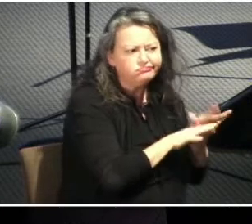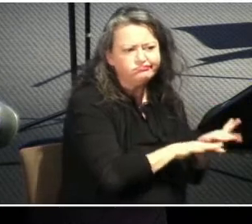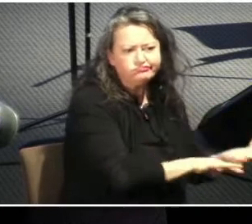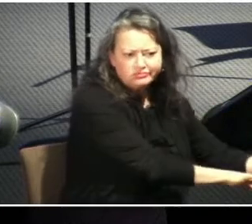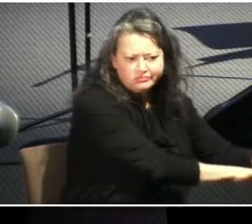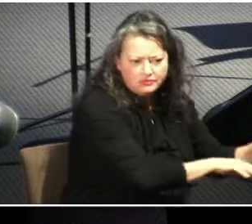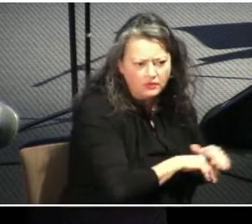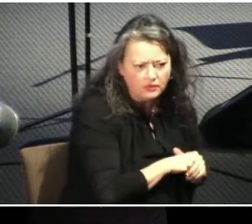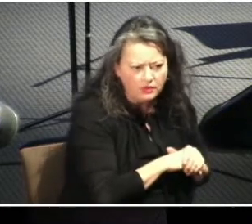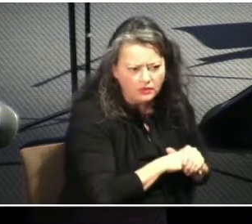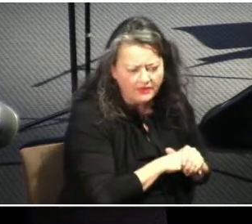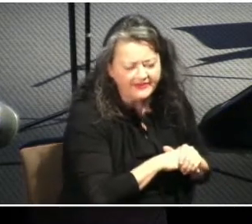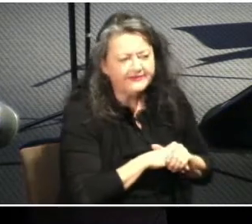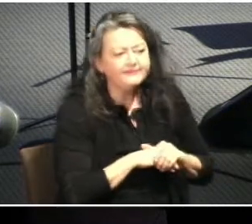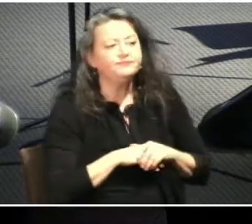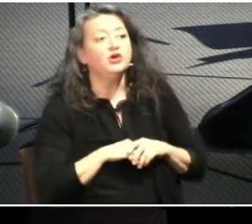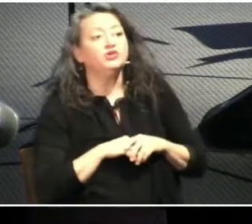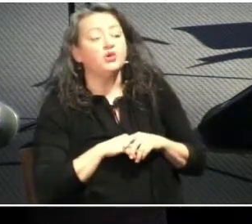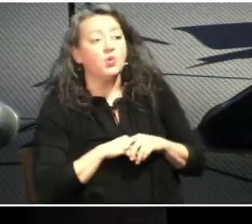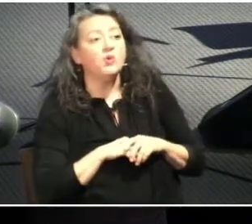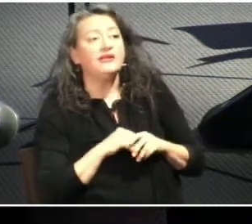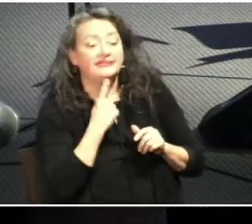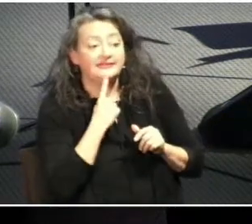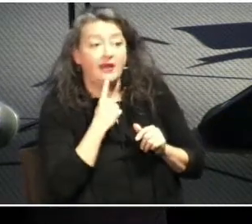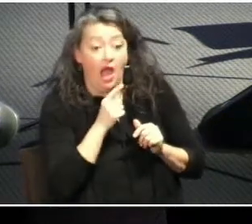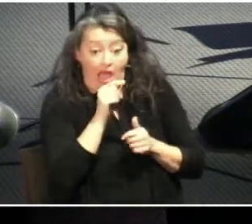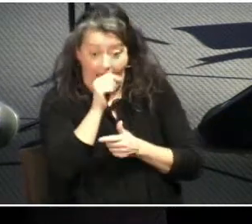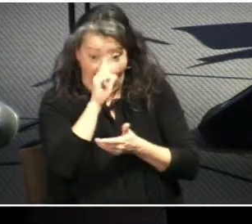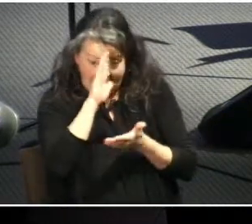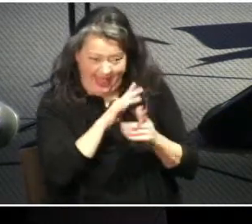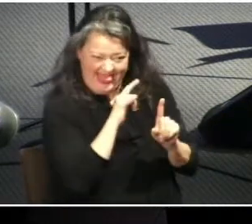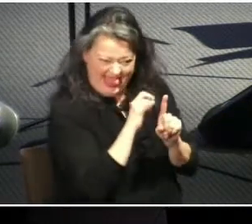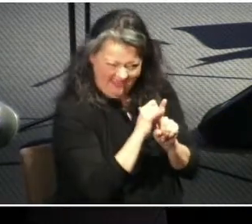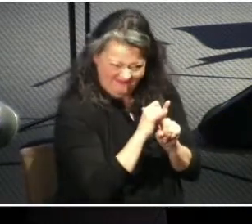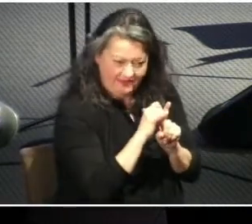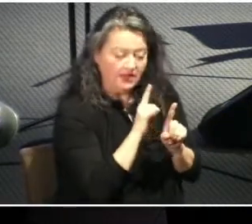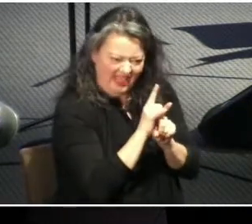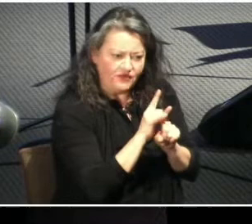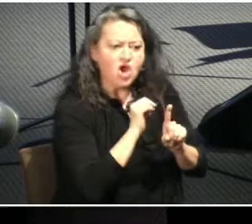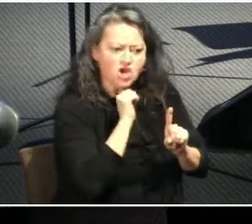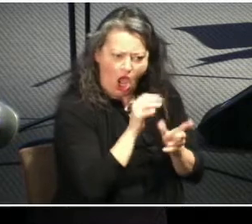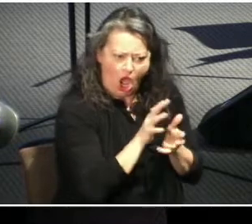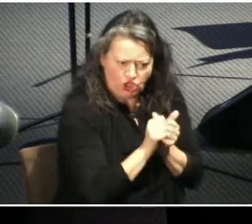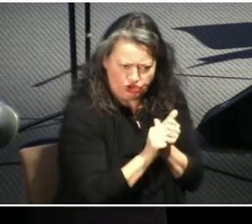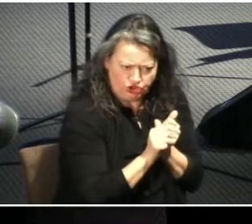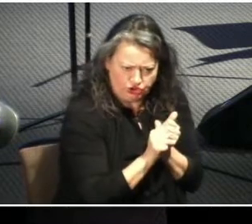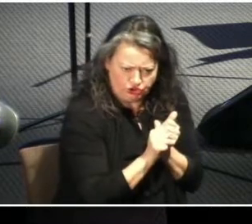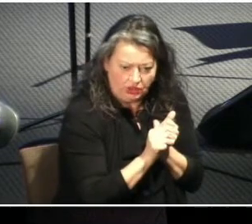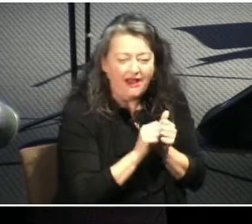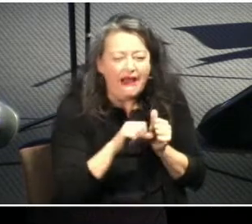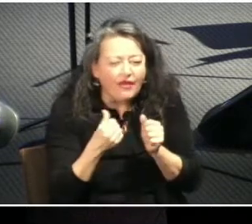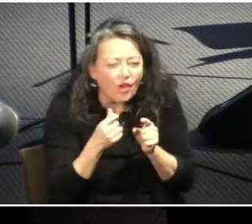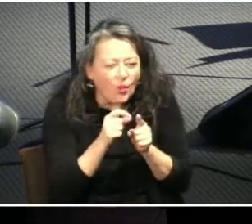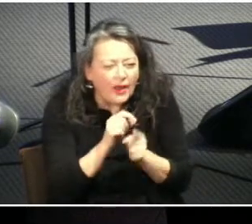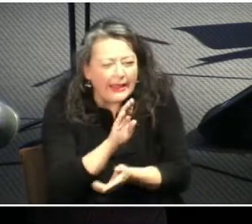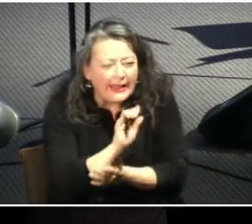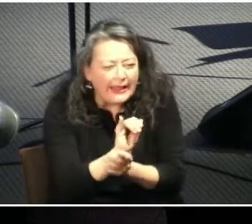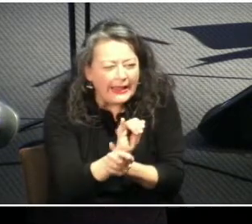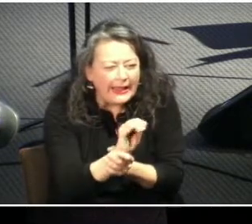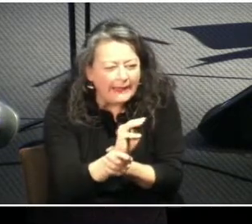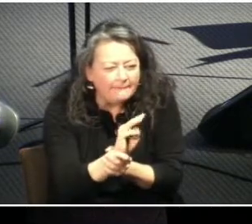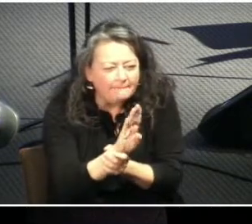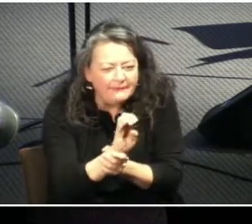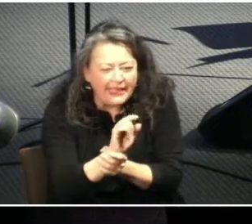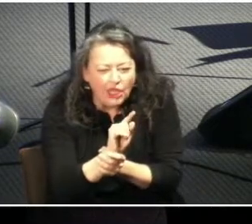them. So husbands, do we think that we are justified in harshness or